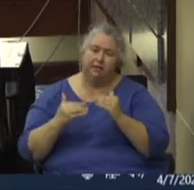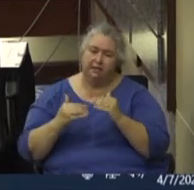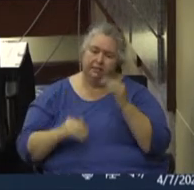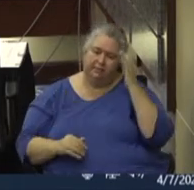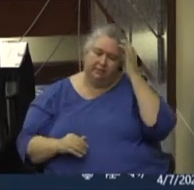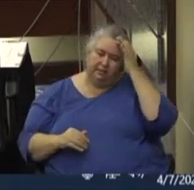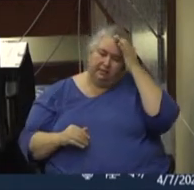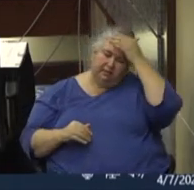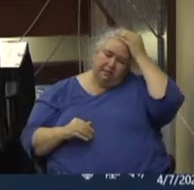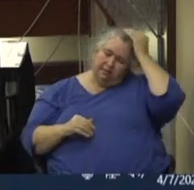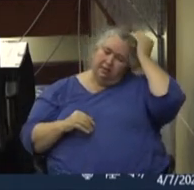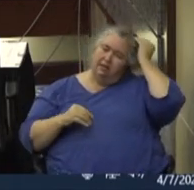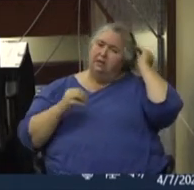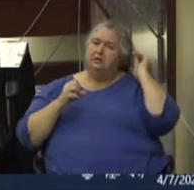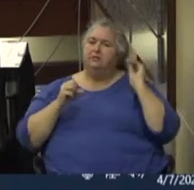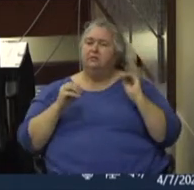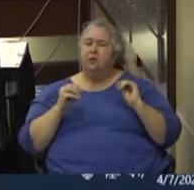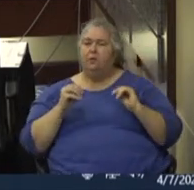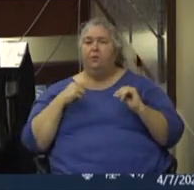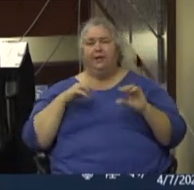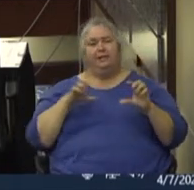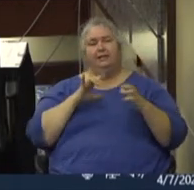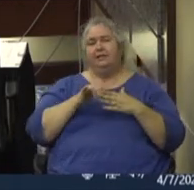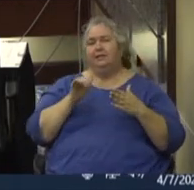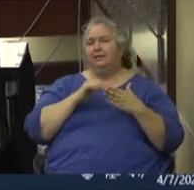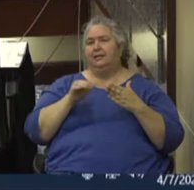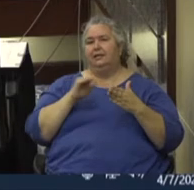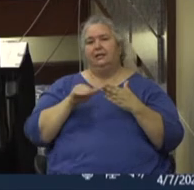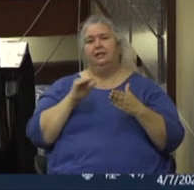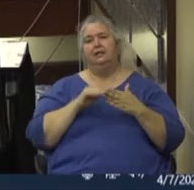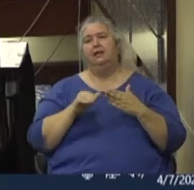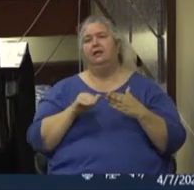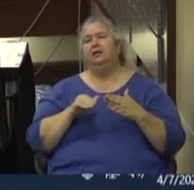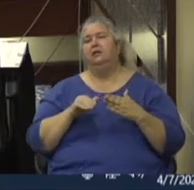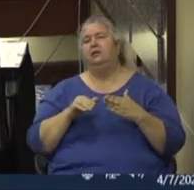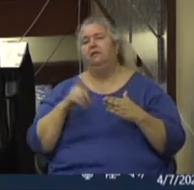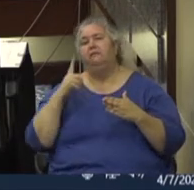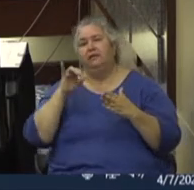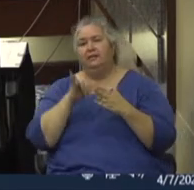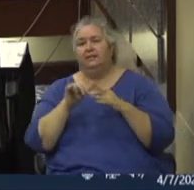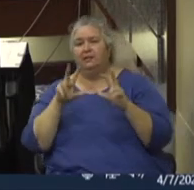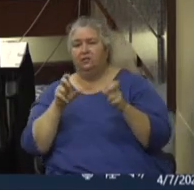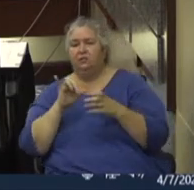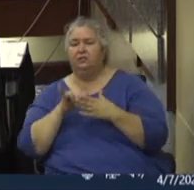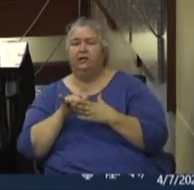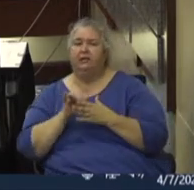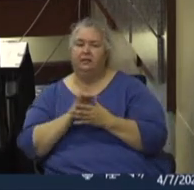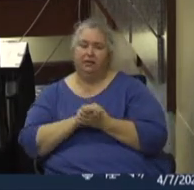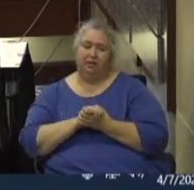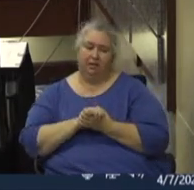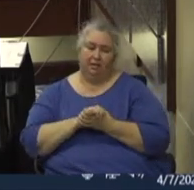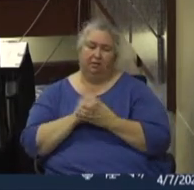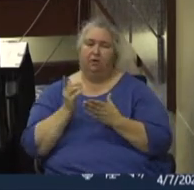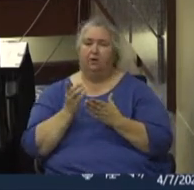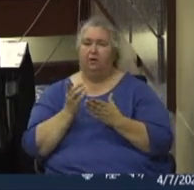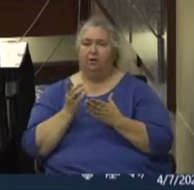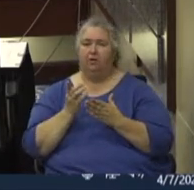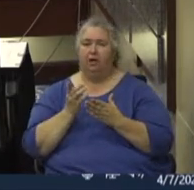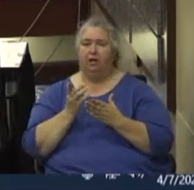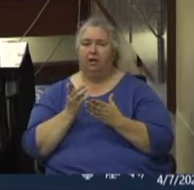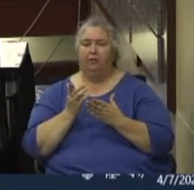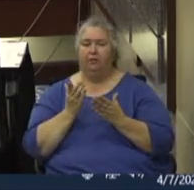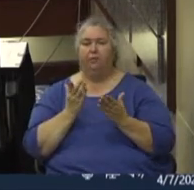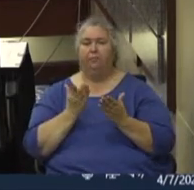rinse and repeat, do that again, over and over again, for a list of issues that are being brought forward in our